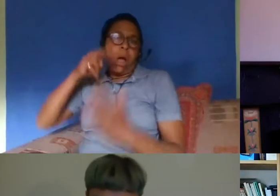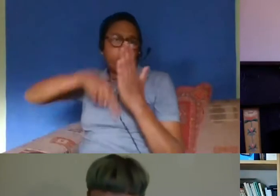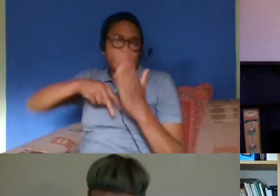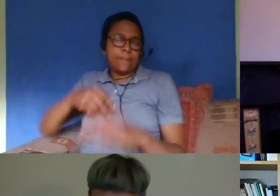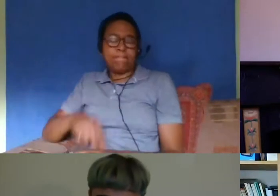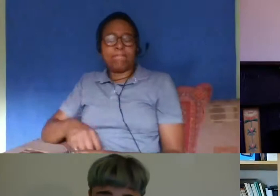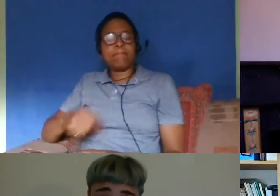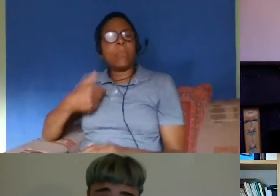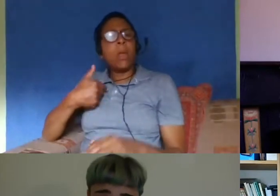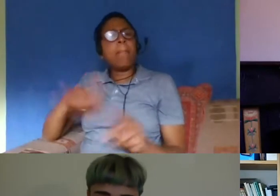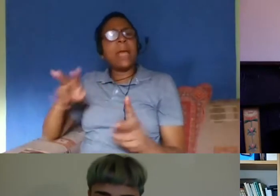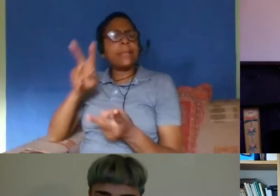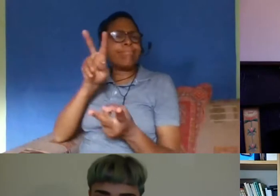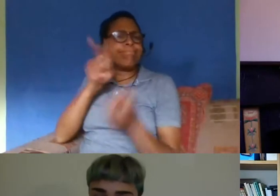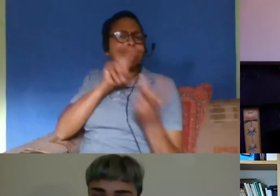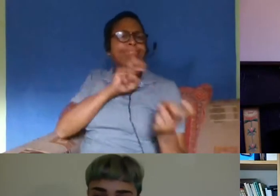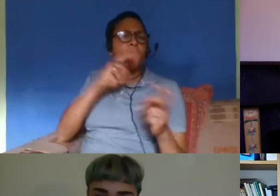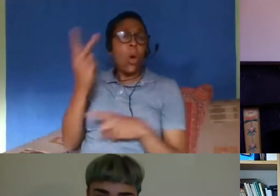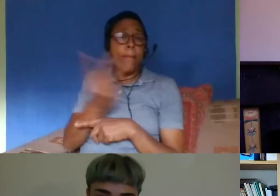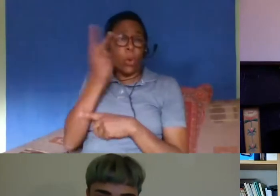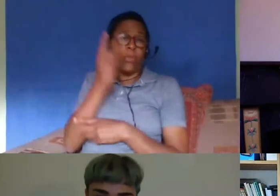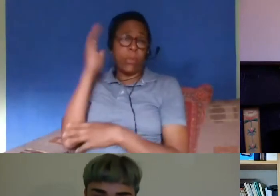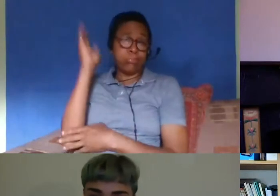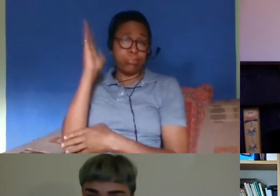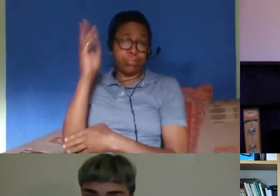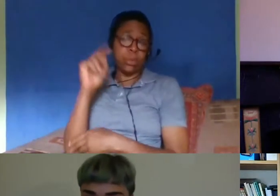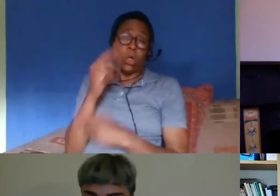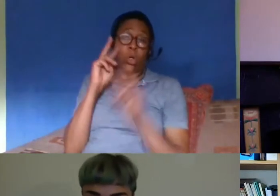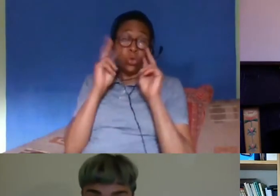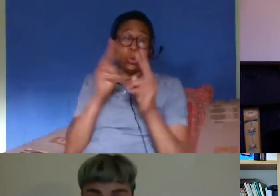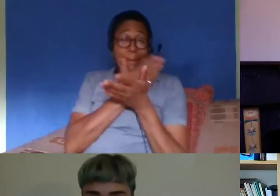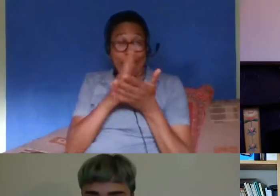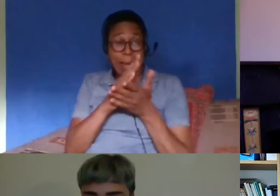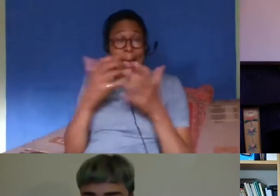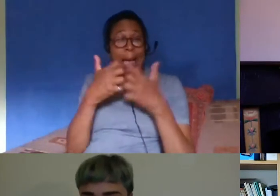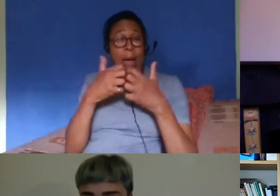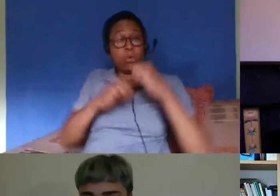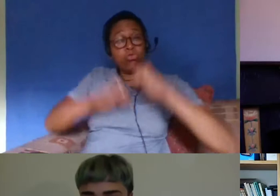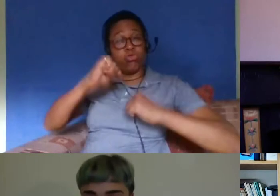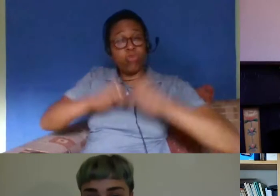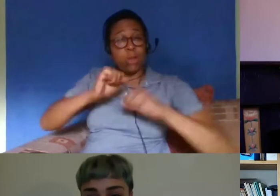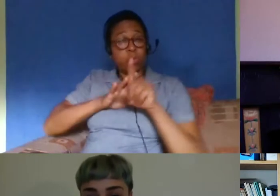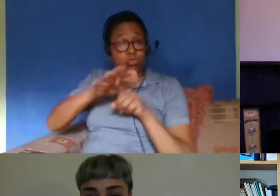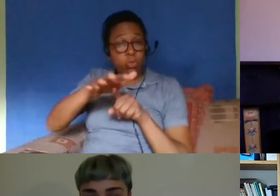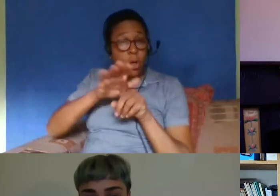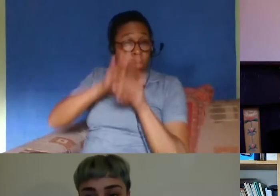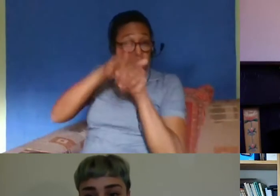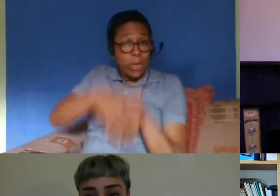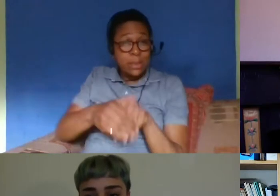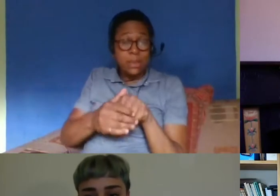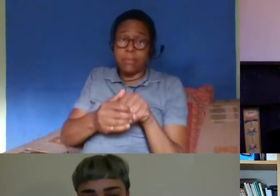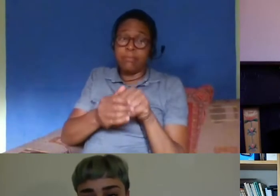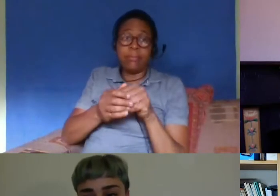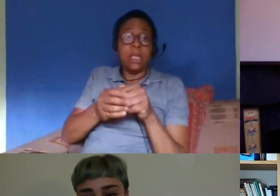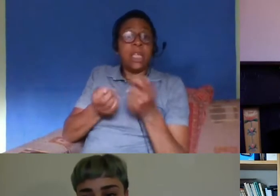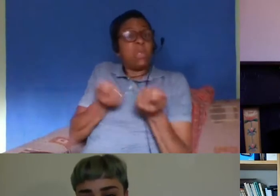both the talks it's so stark and clear how structural racism is being perpetuated by authorities in the uk how do you see your work in this evidence being